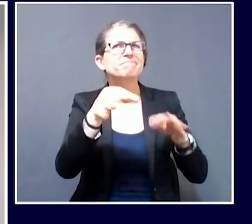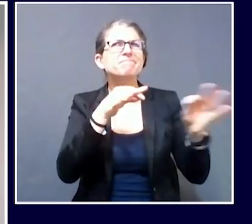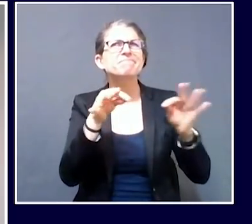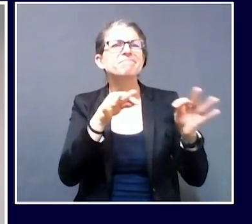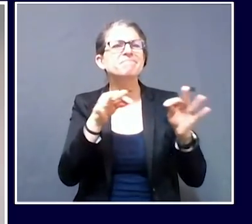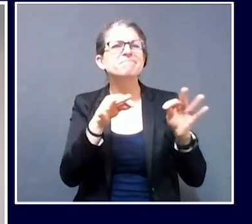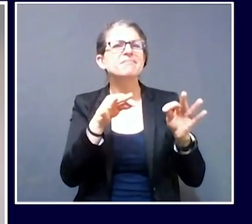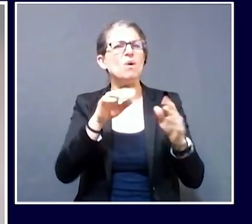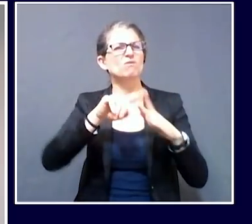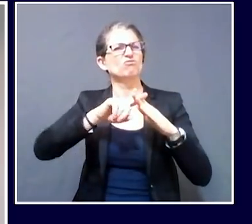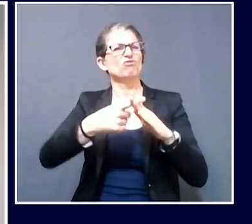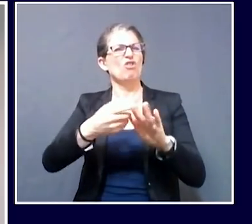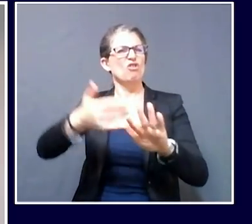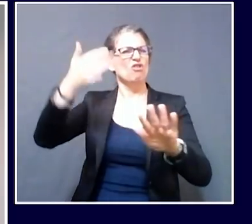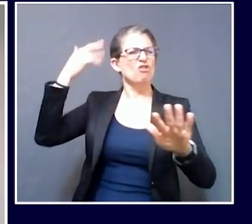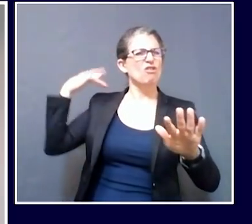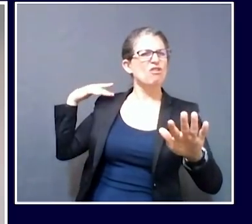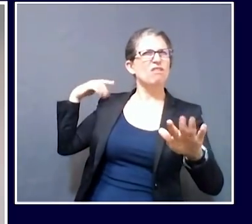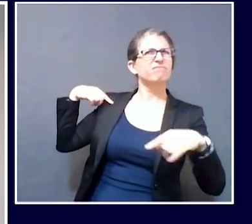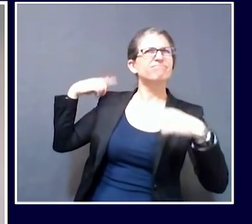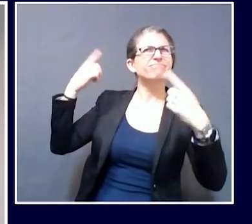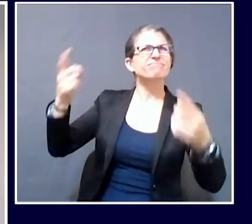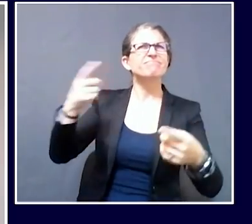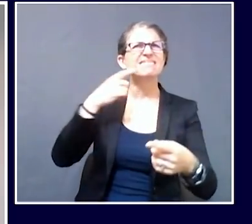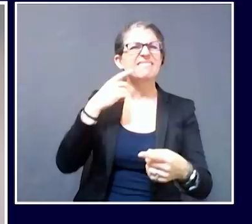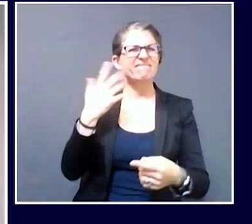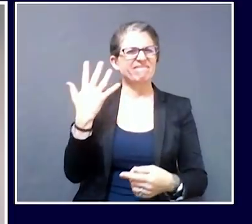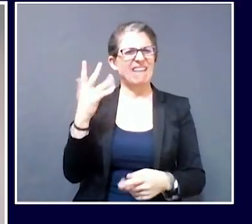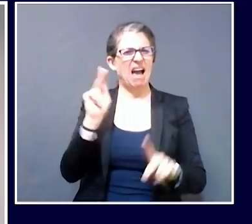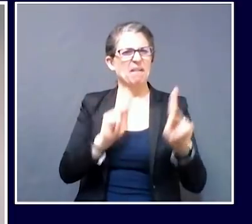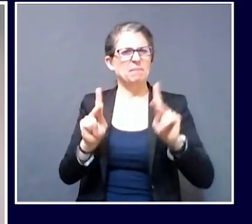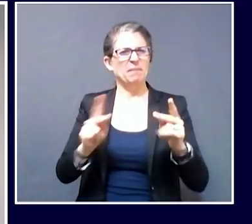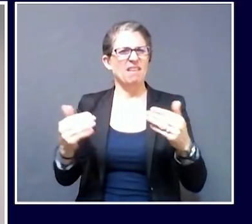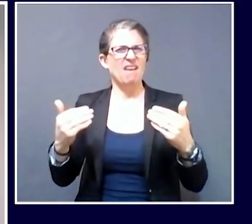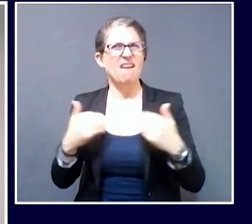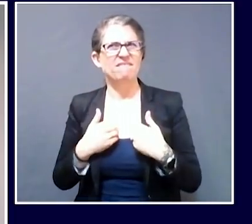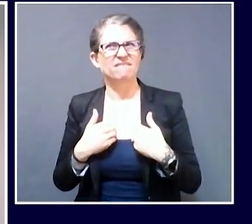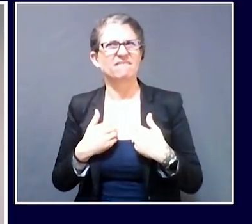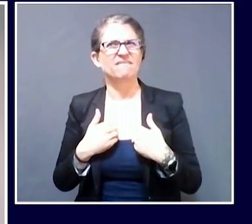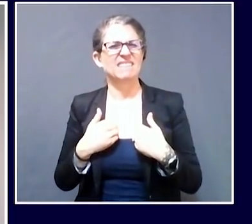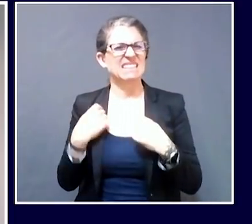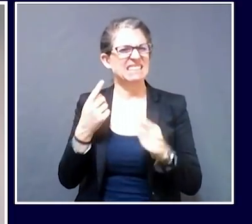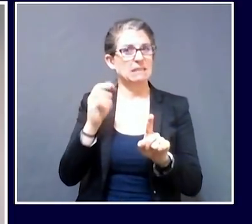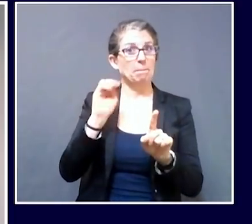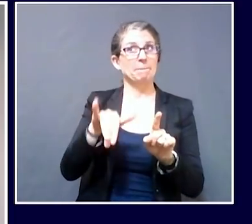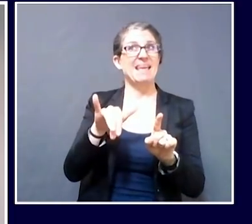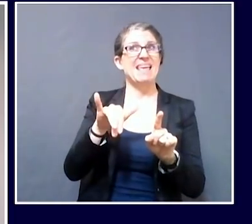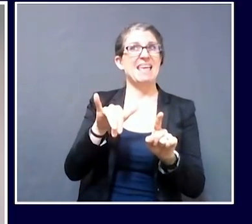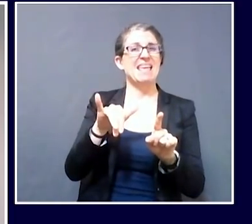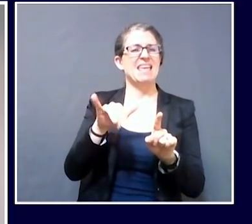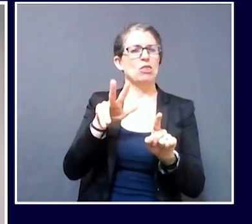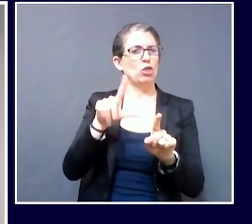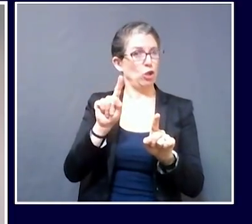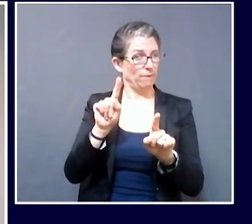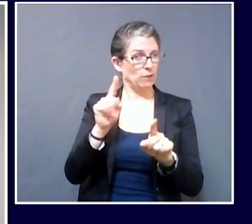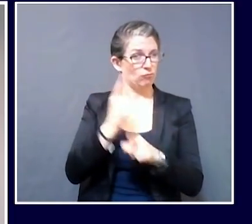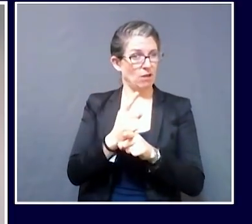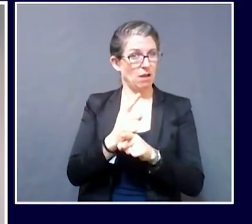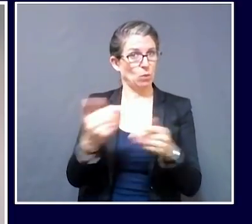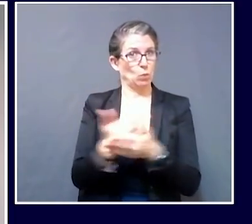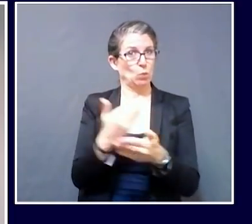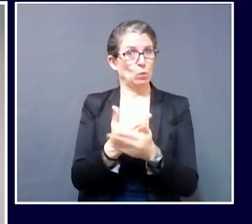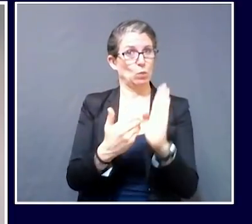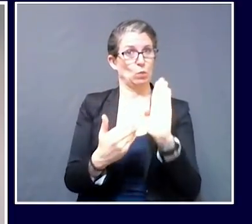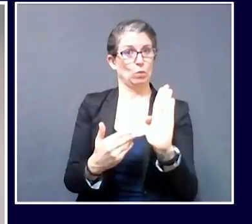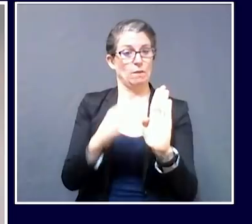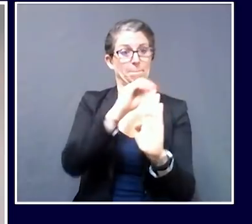been five cases since May 31st. How did we get from 5 to 23? And this would probably be a question